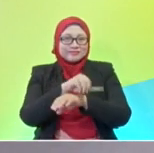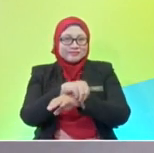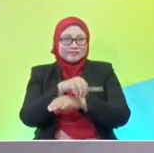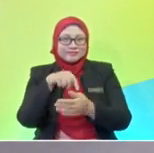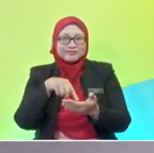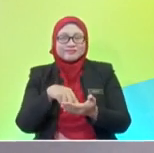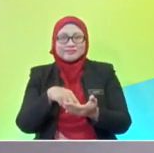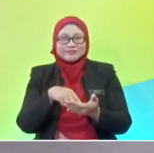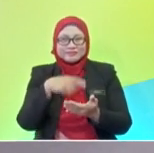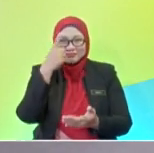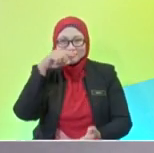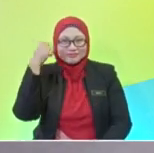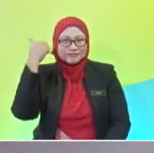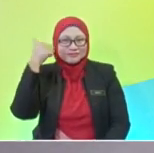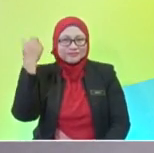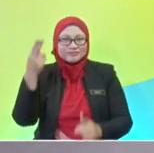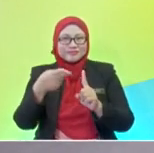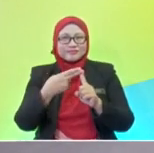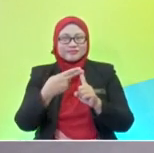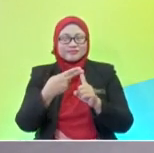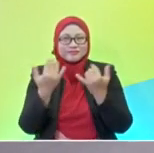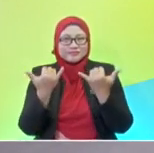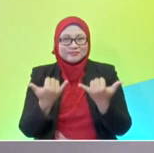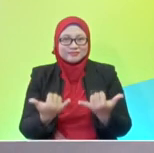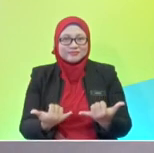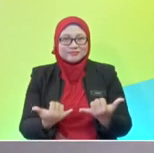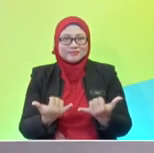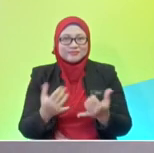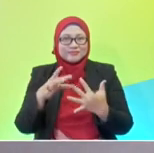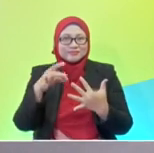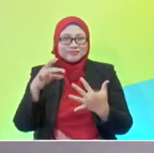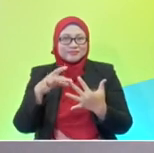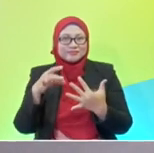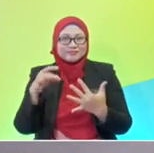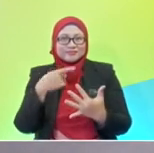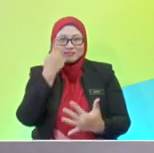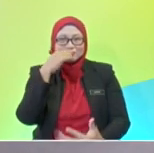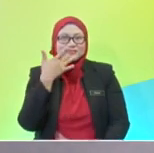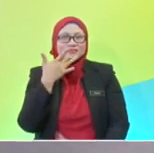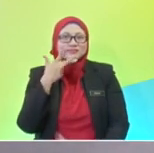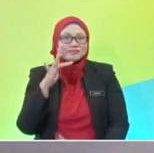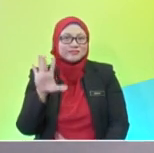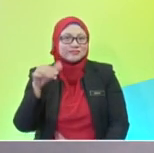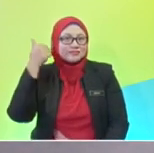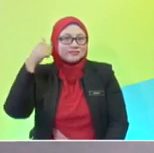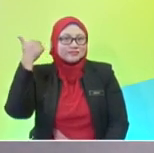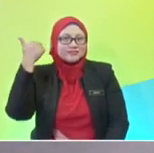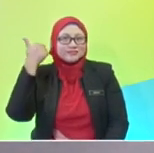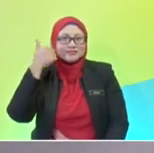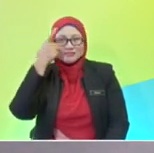prize I will now draw who is the lucky winner for today Aha!